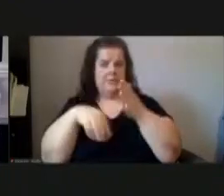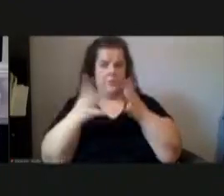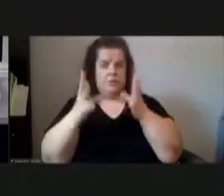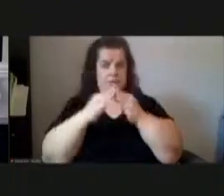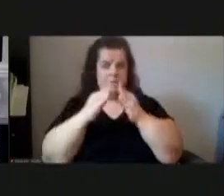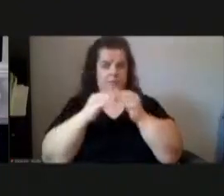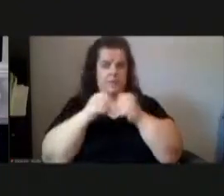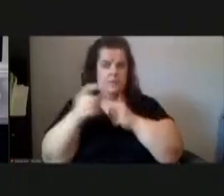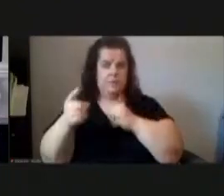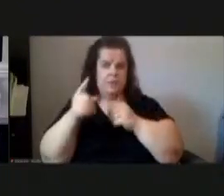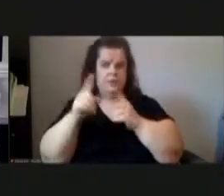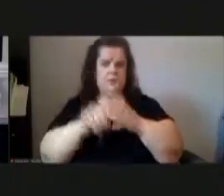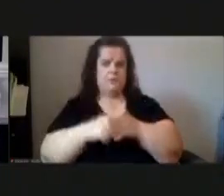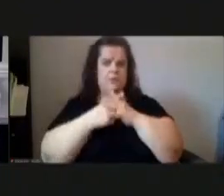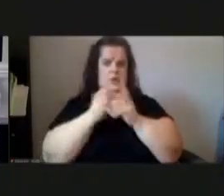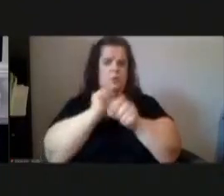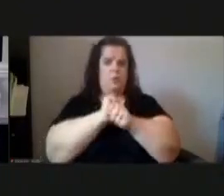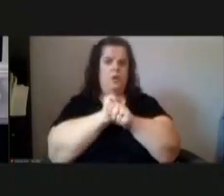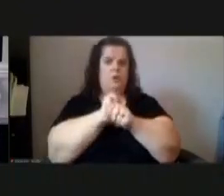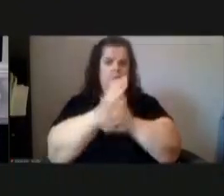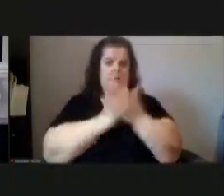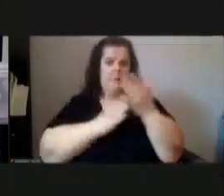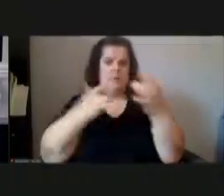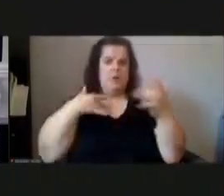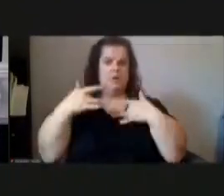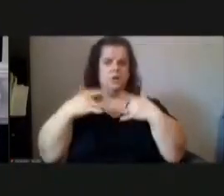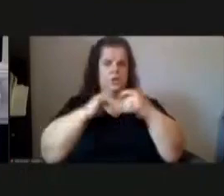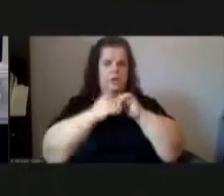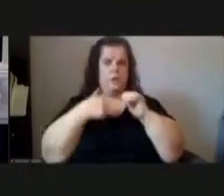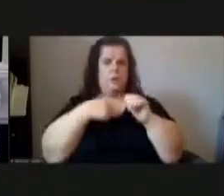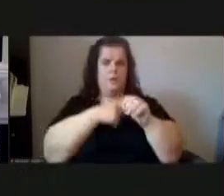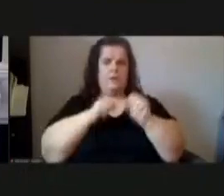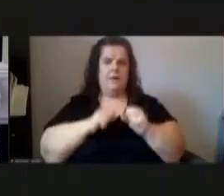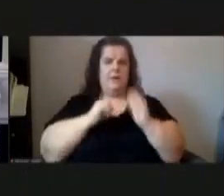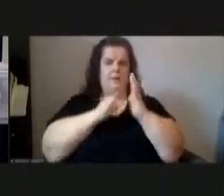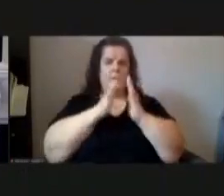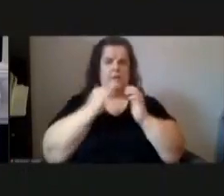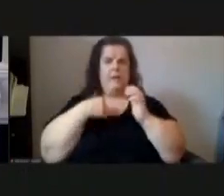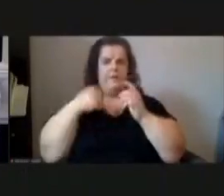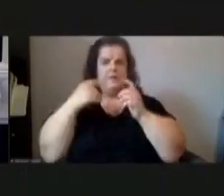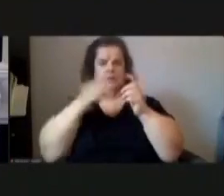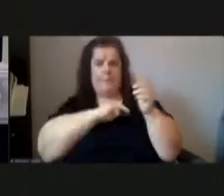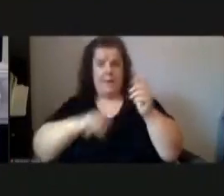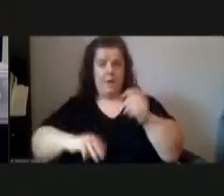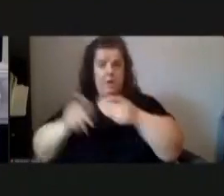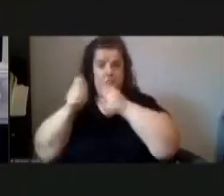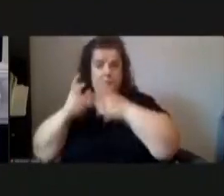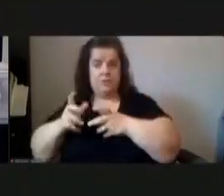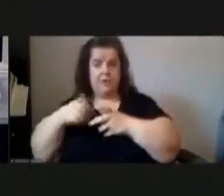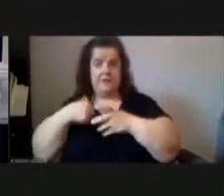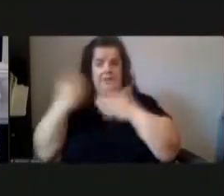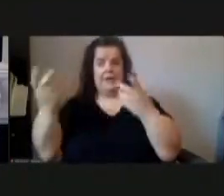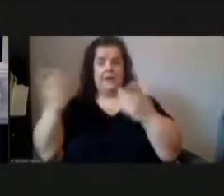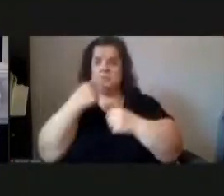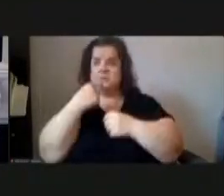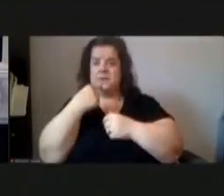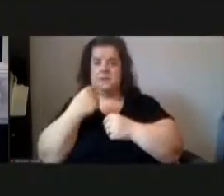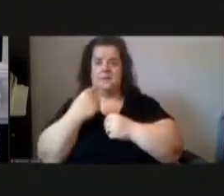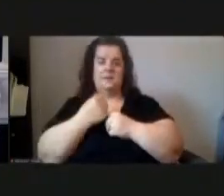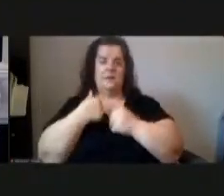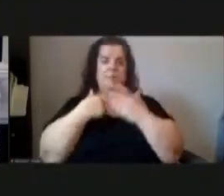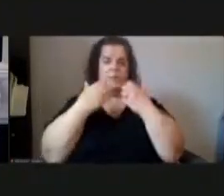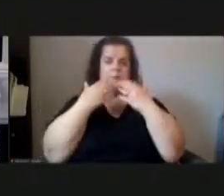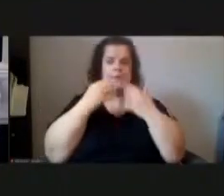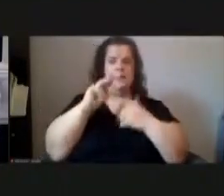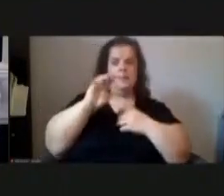to start working on some of these concerns and how we can address it and we'll have the administration there because i know they have a lot to say in it as well and i want to thank melvin